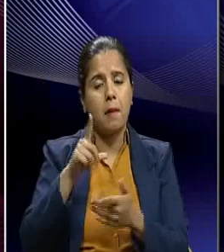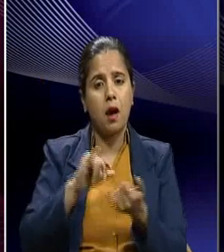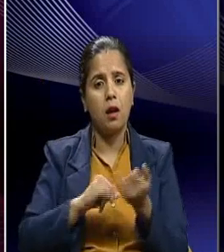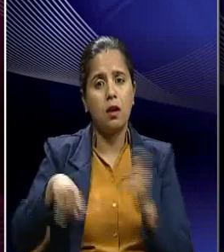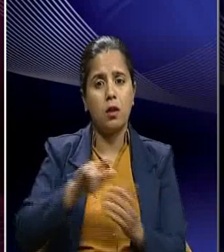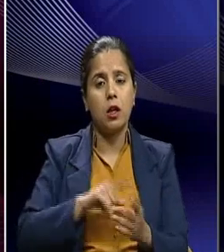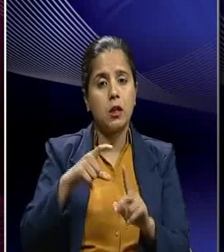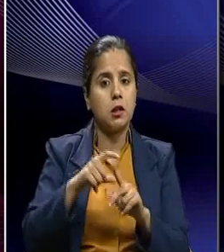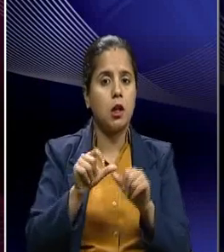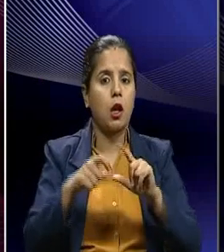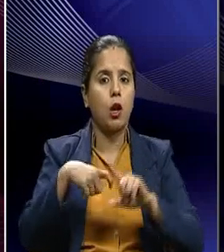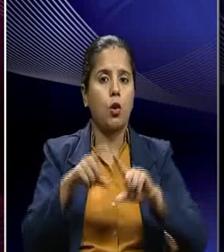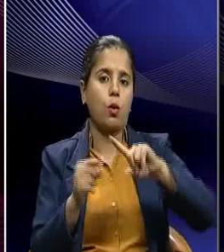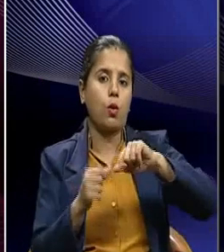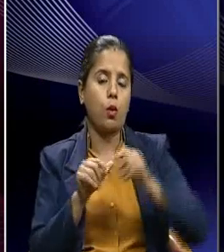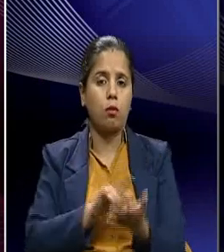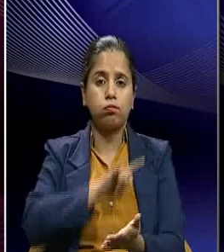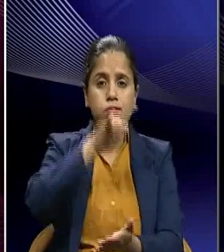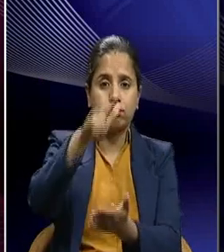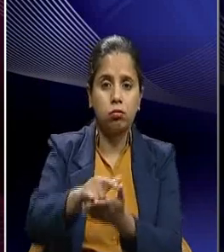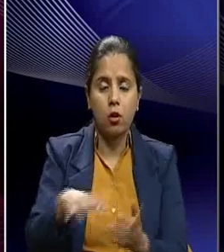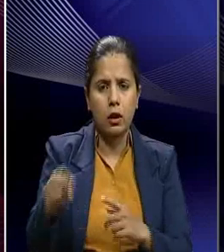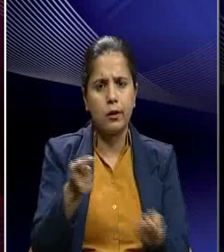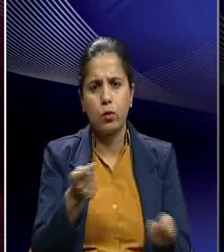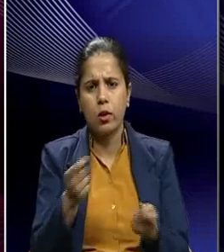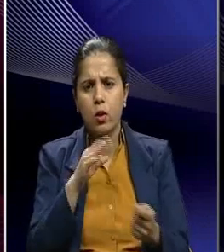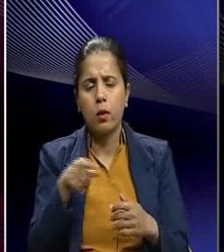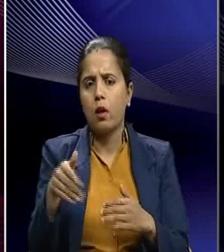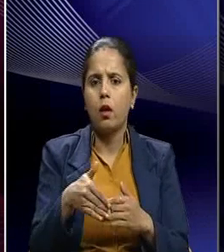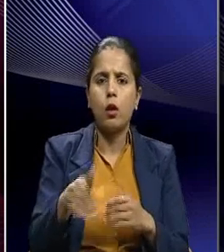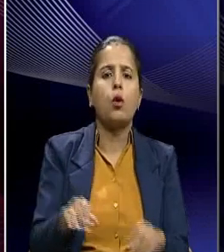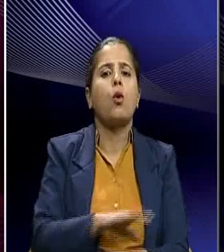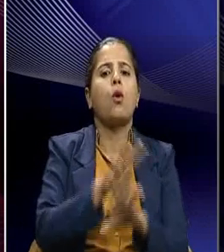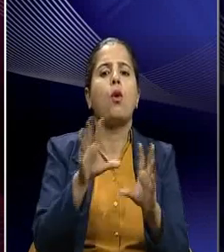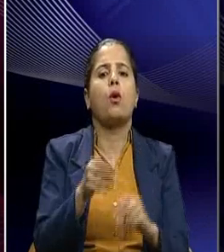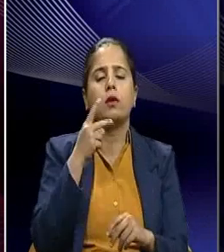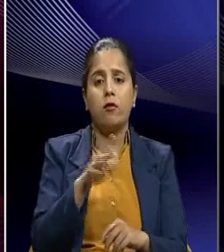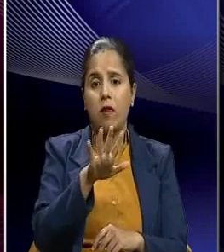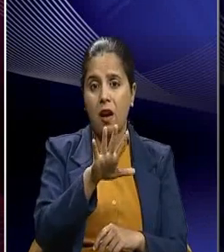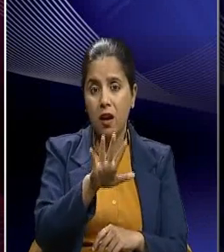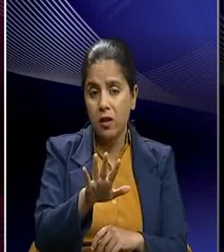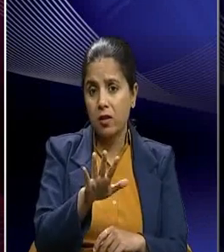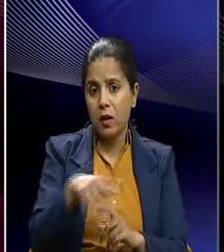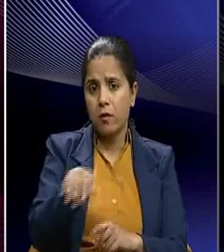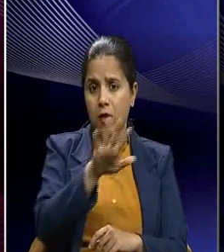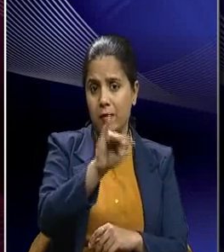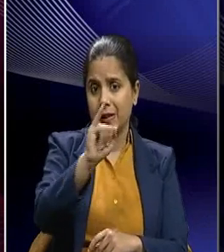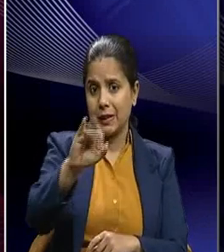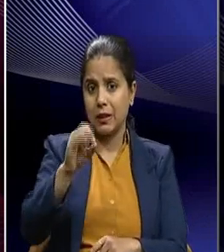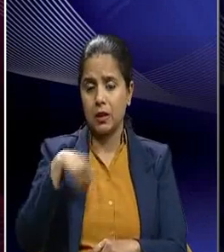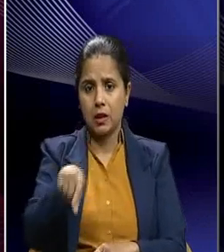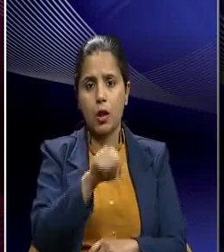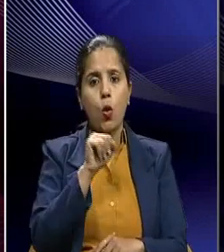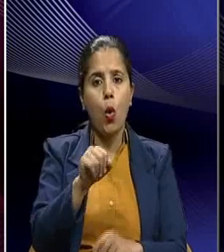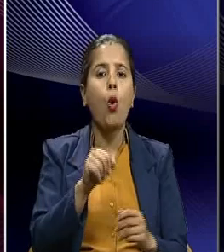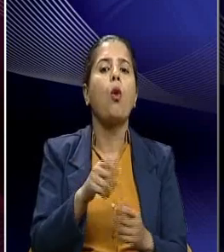Dakota and by the time he managed to persuade all the 565 princely states and